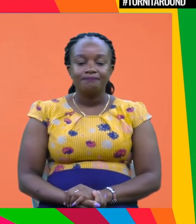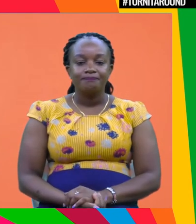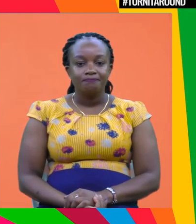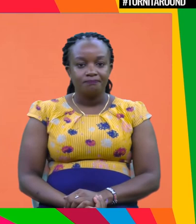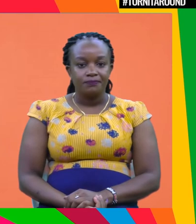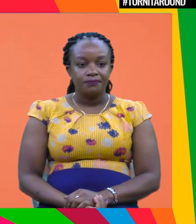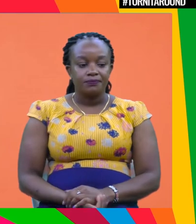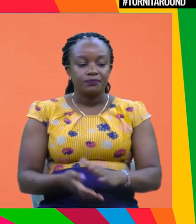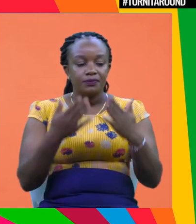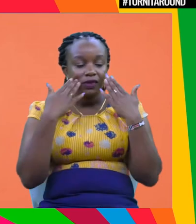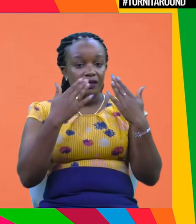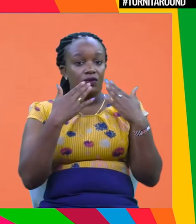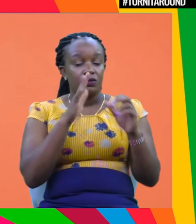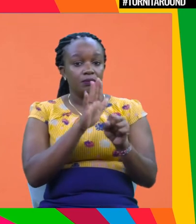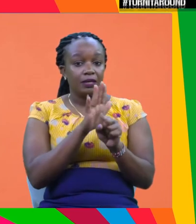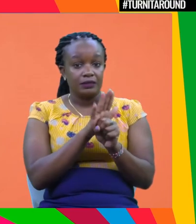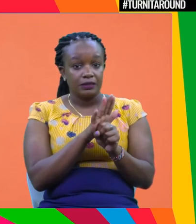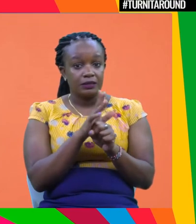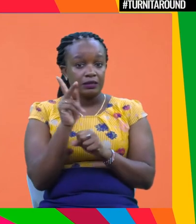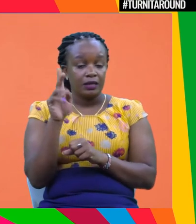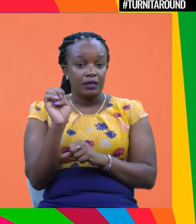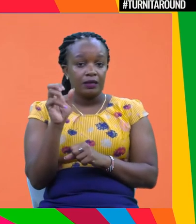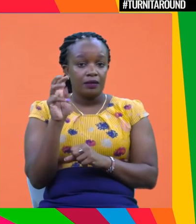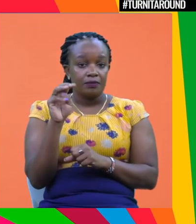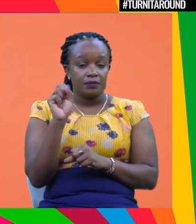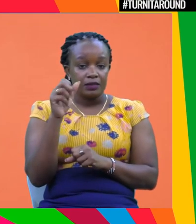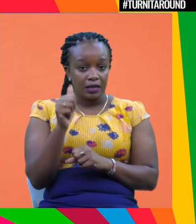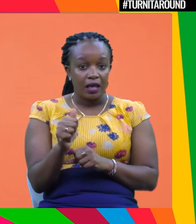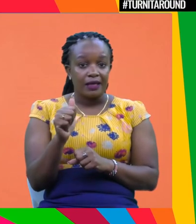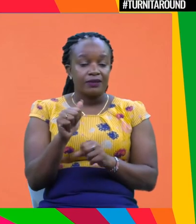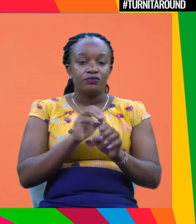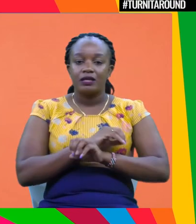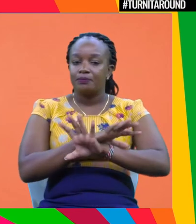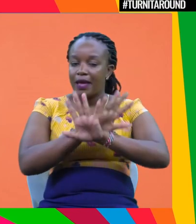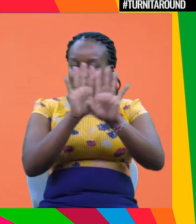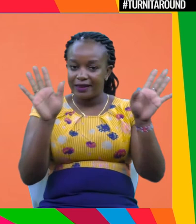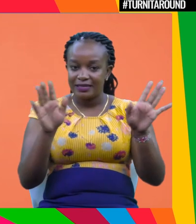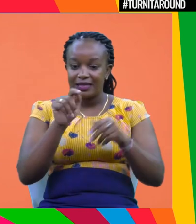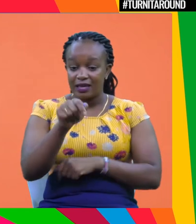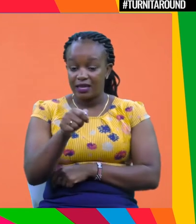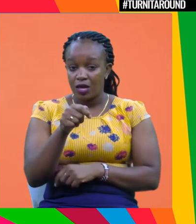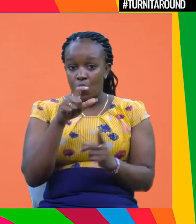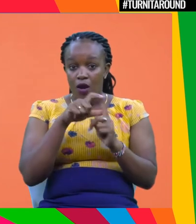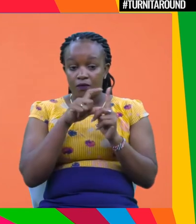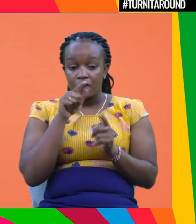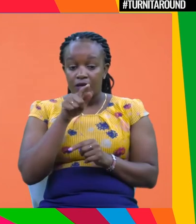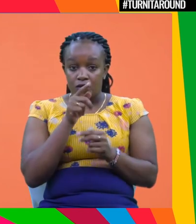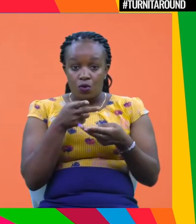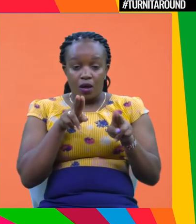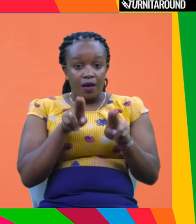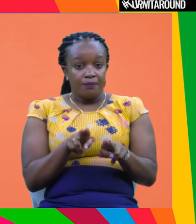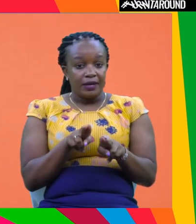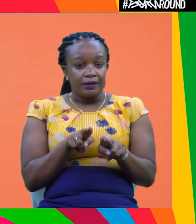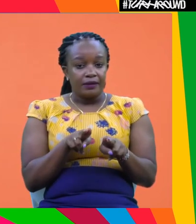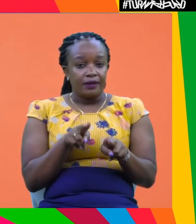Right. Thank you, Kensum. I think transparency is really a key word for, you know, of this to happen as